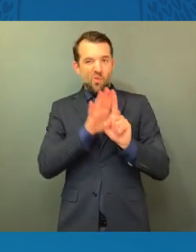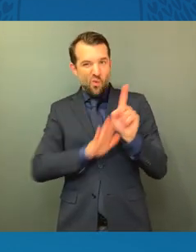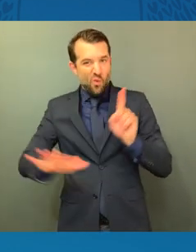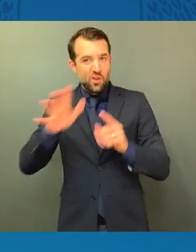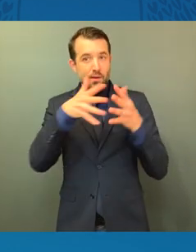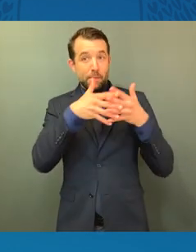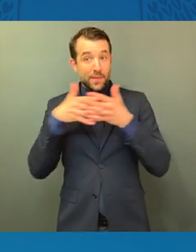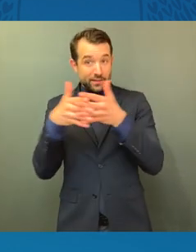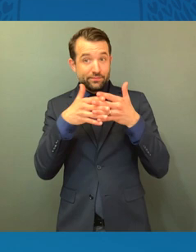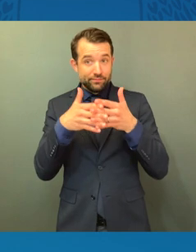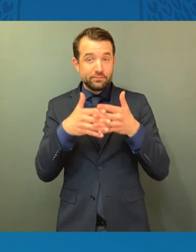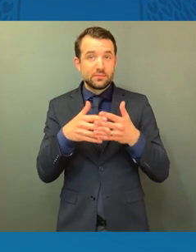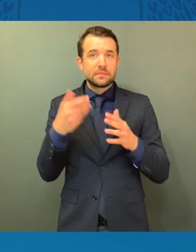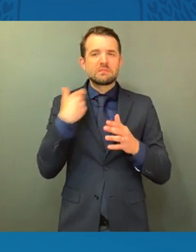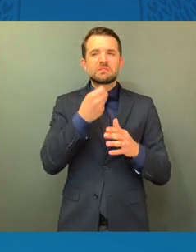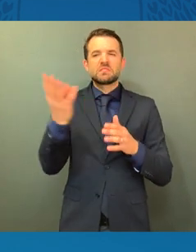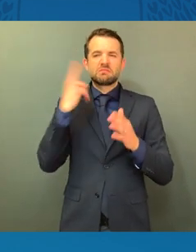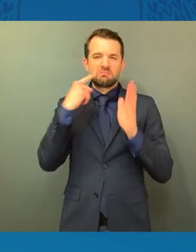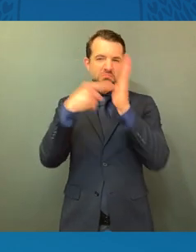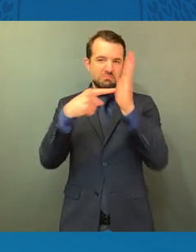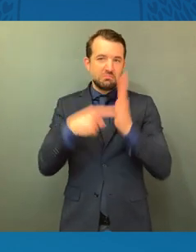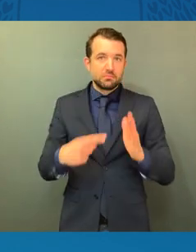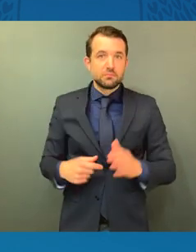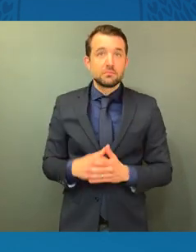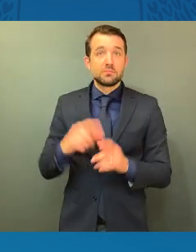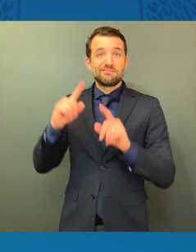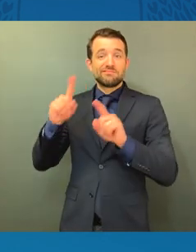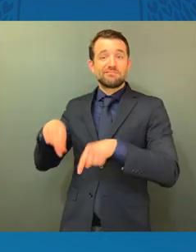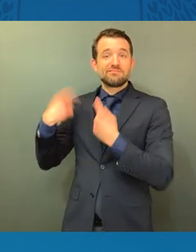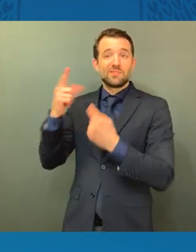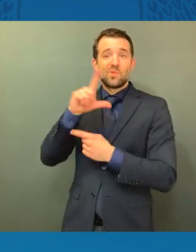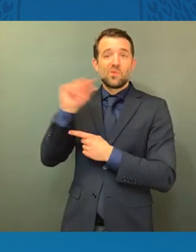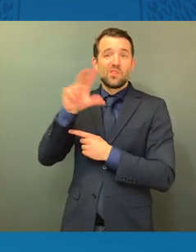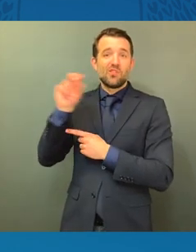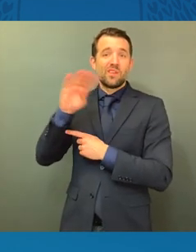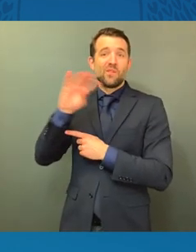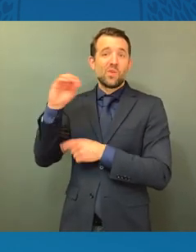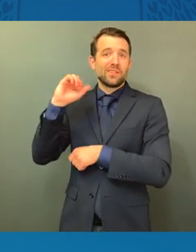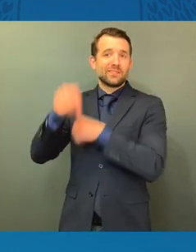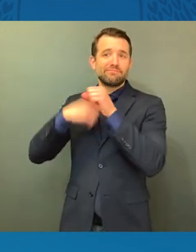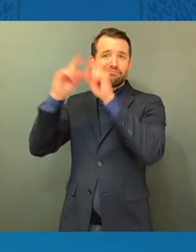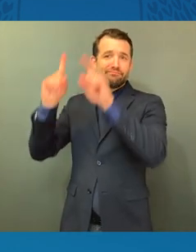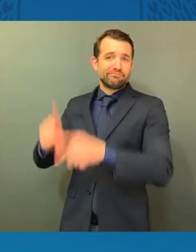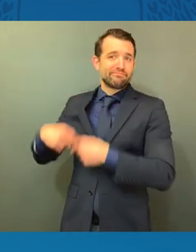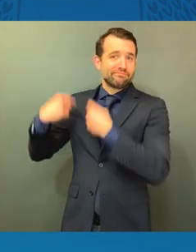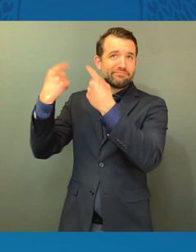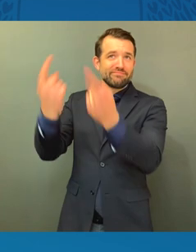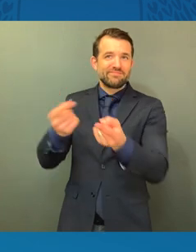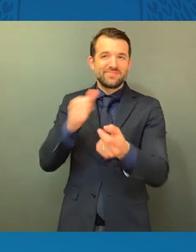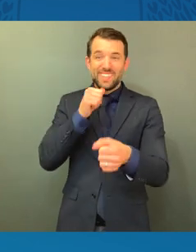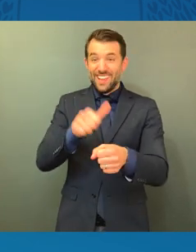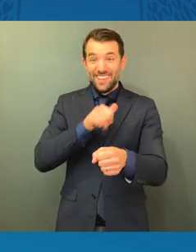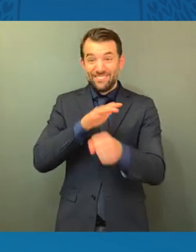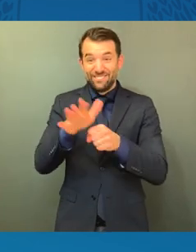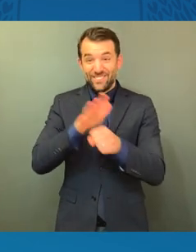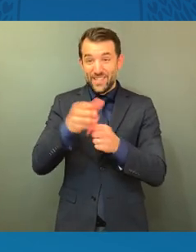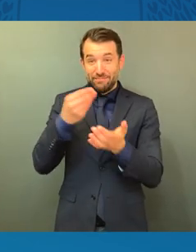For decades, our country has chronically underinvested in our public schools.